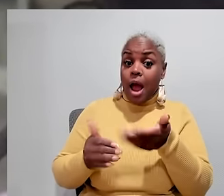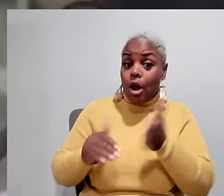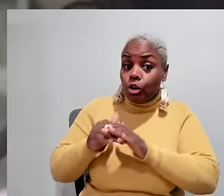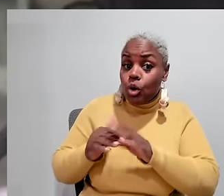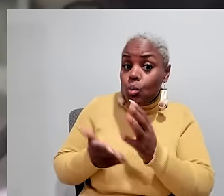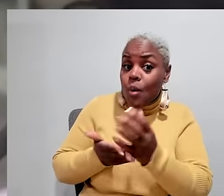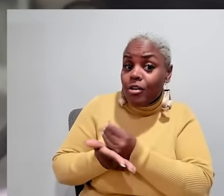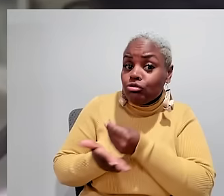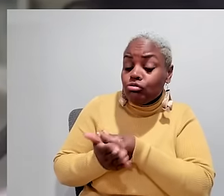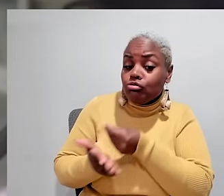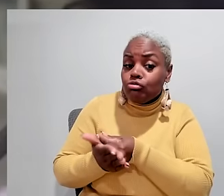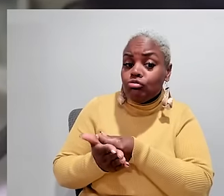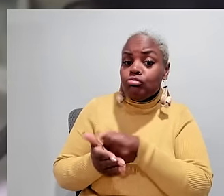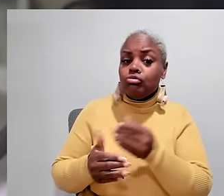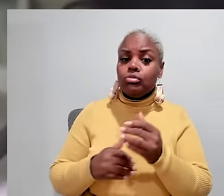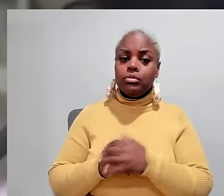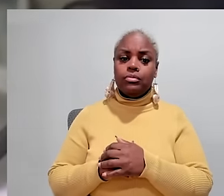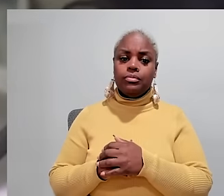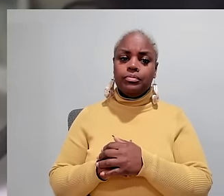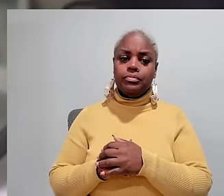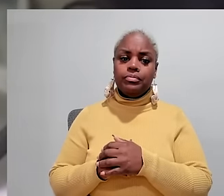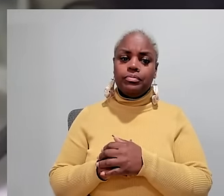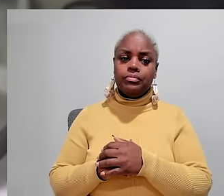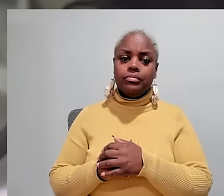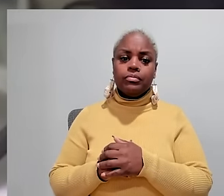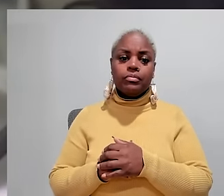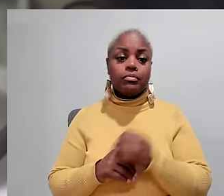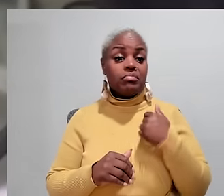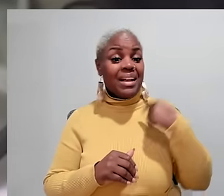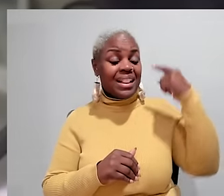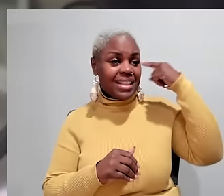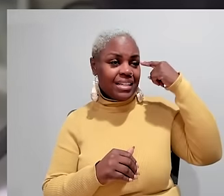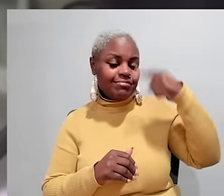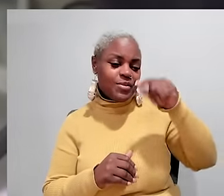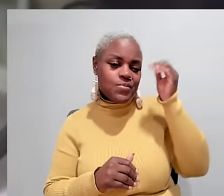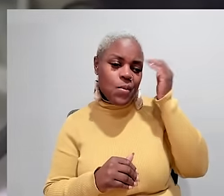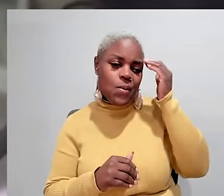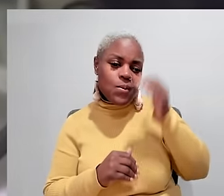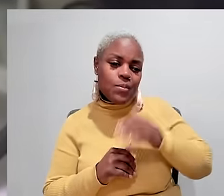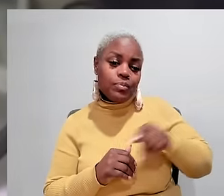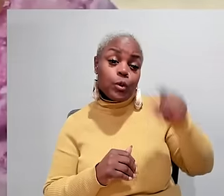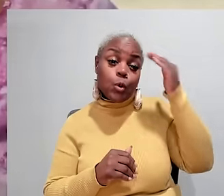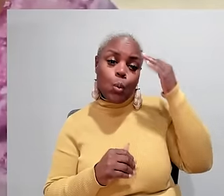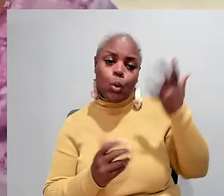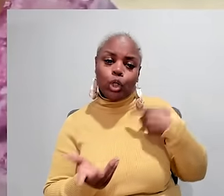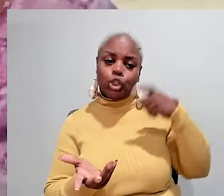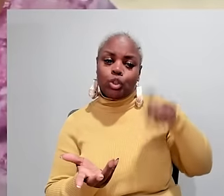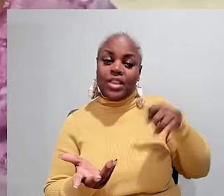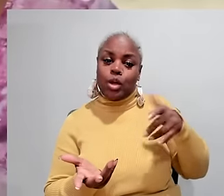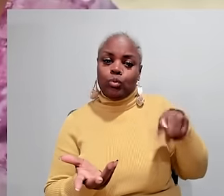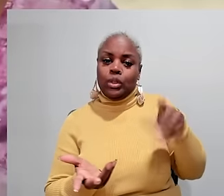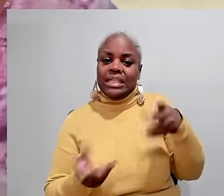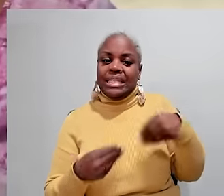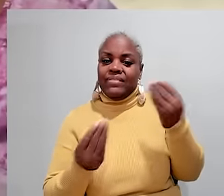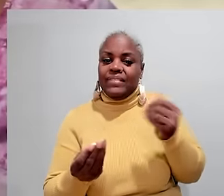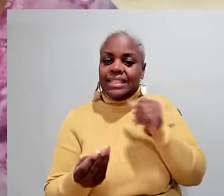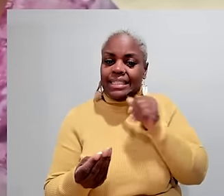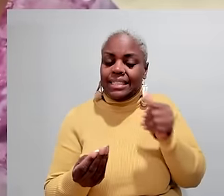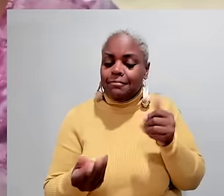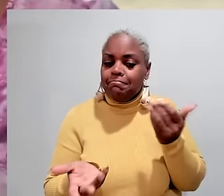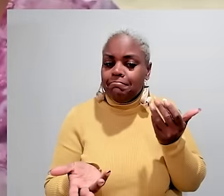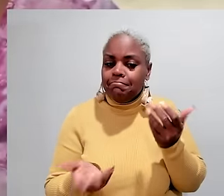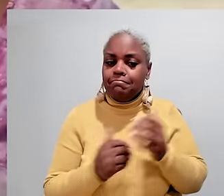is and who are not sure if more money should go into paying higher wages I think they know